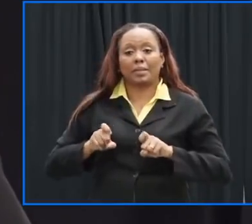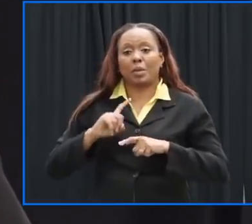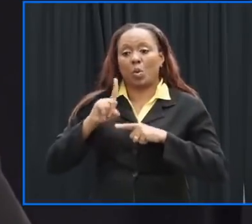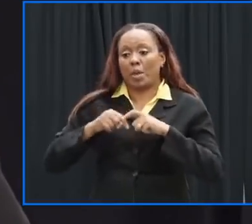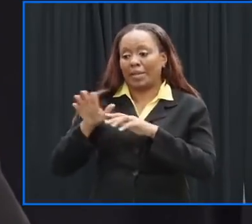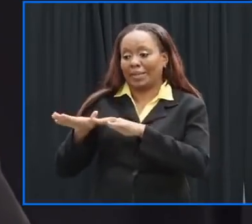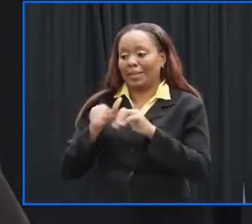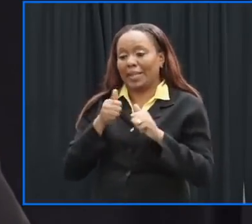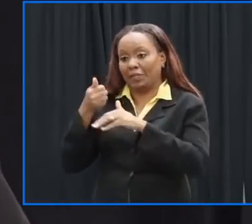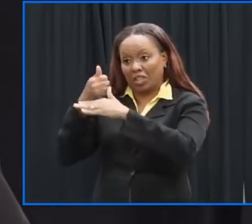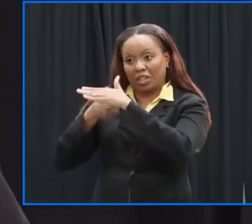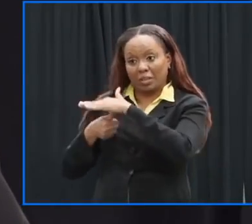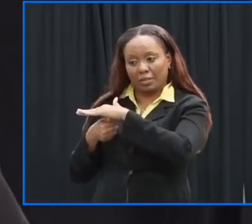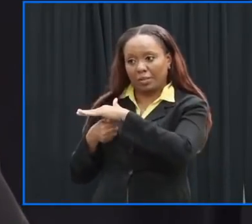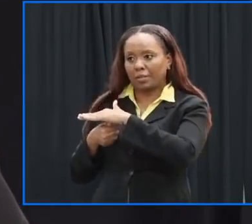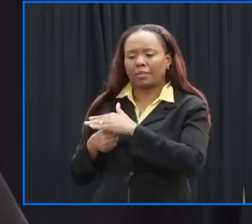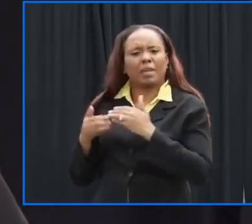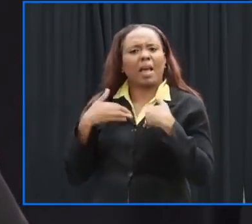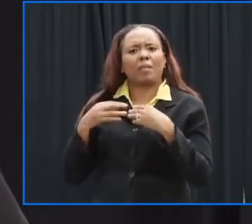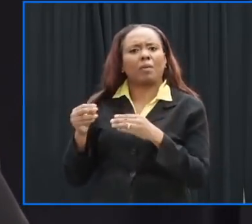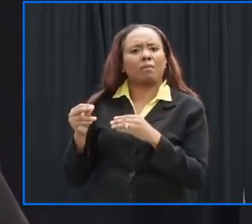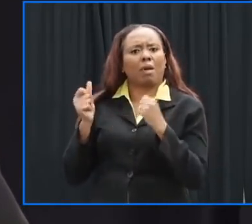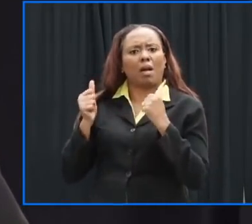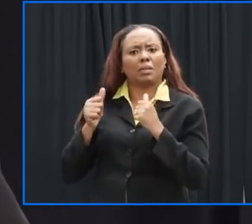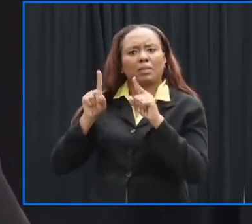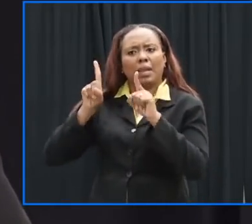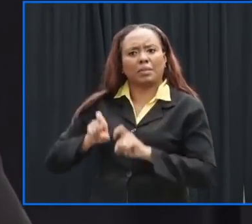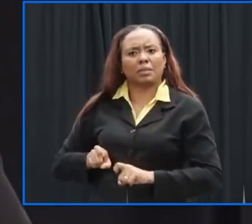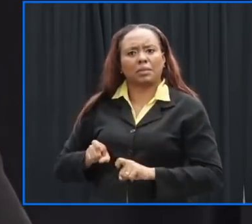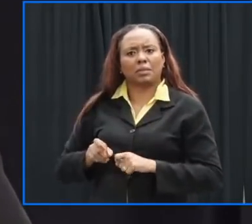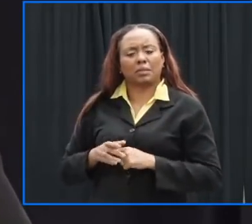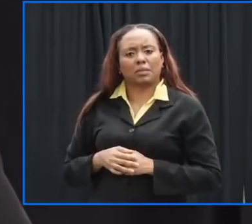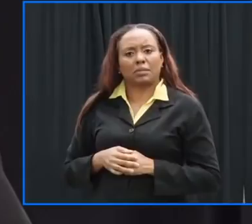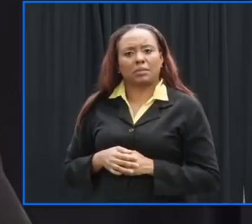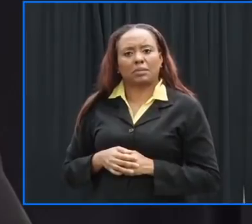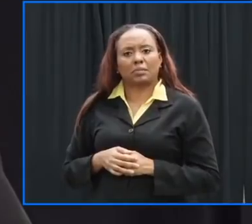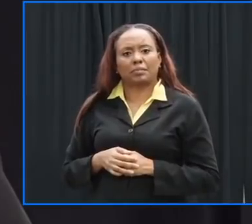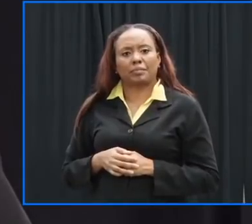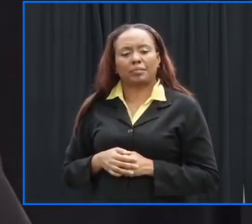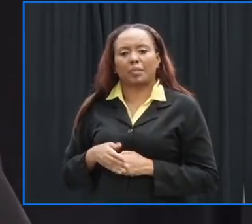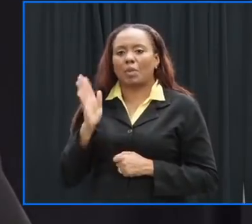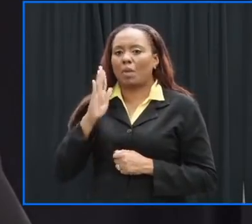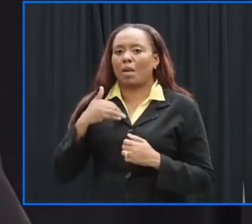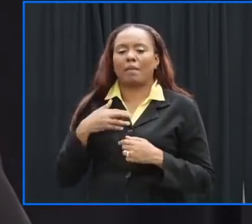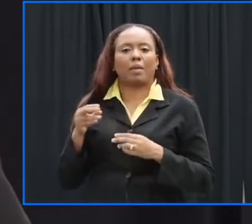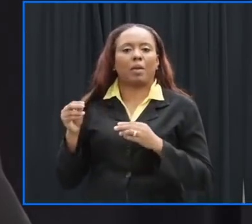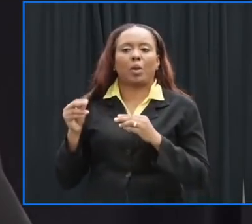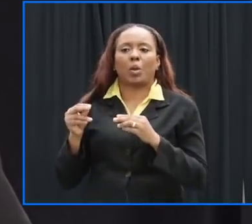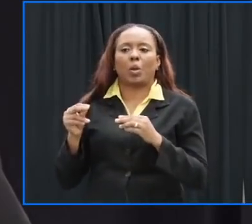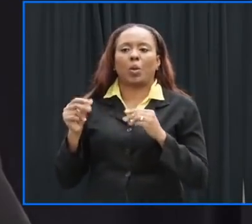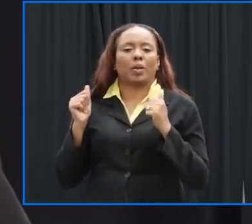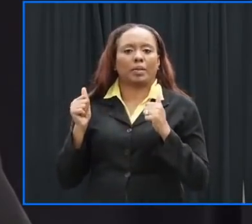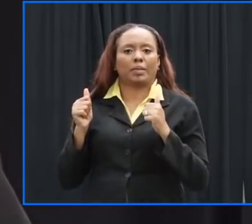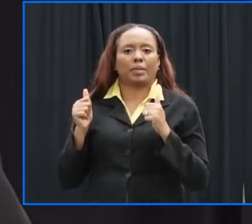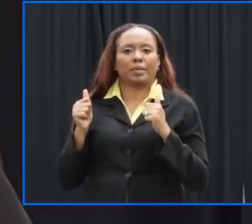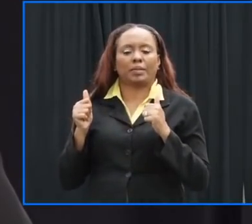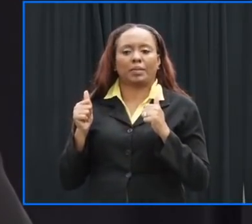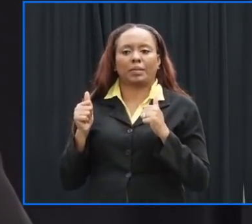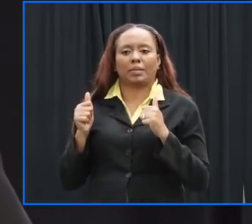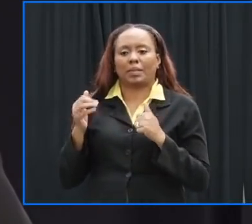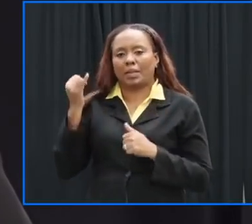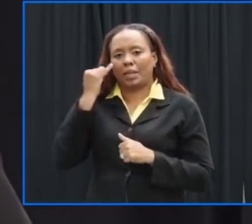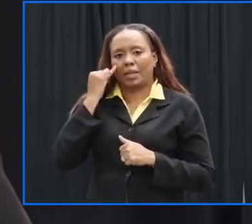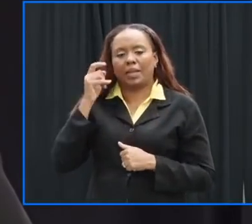and with any certainly we have enough rapid tests available as well that can give us a quick filter